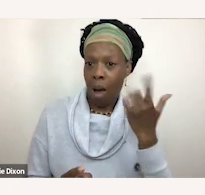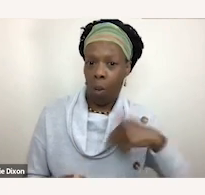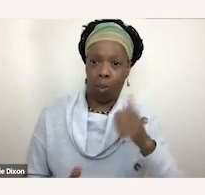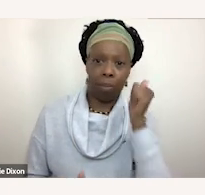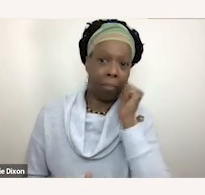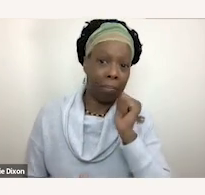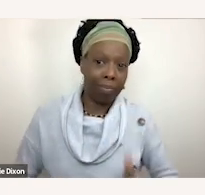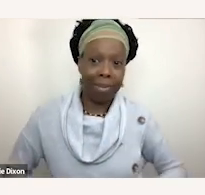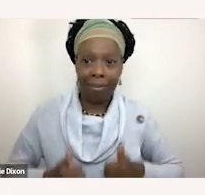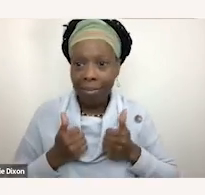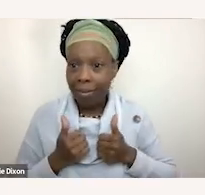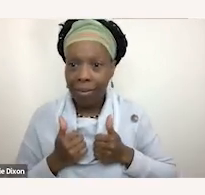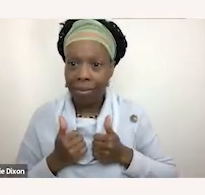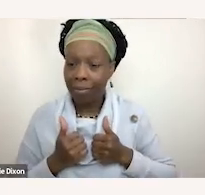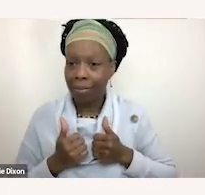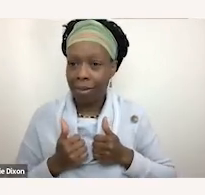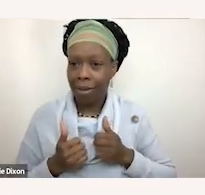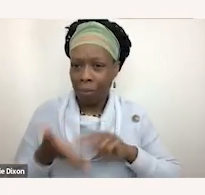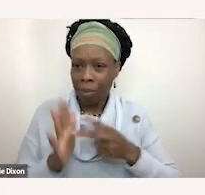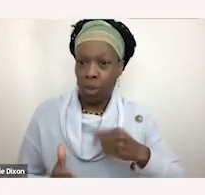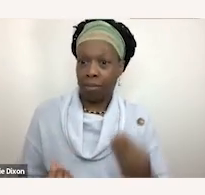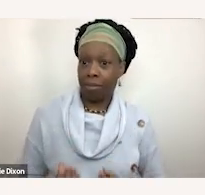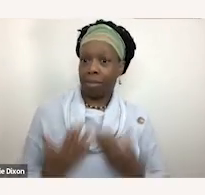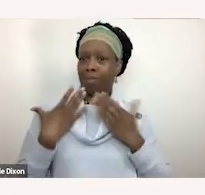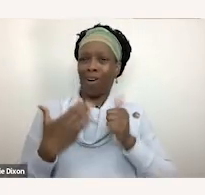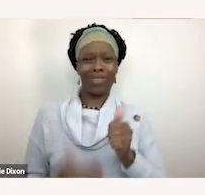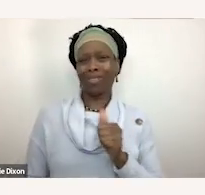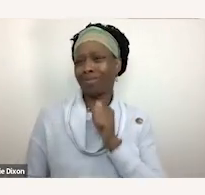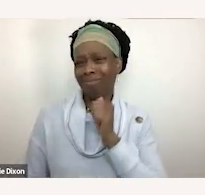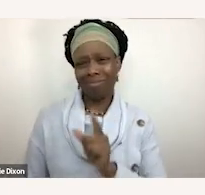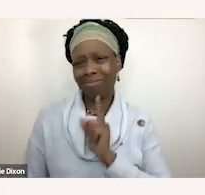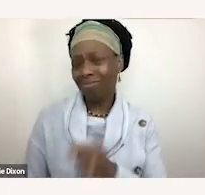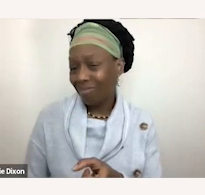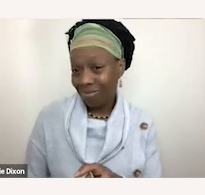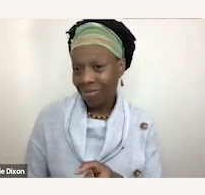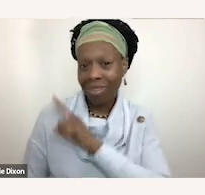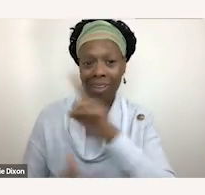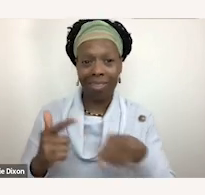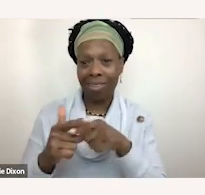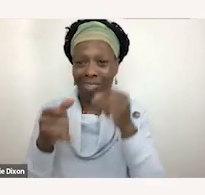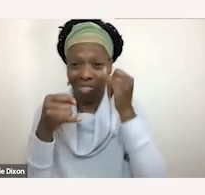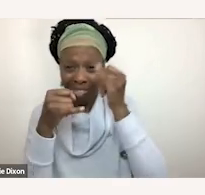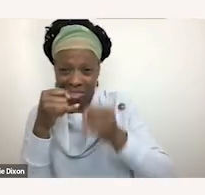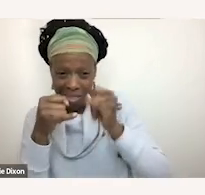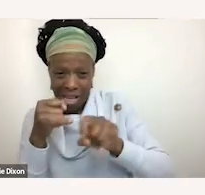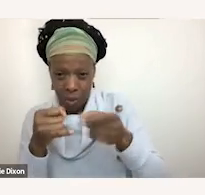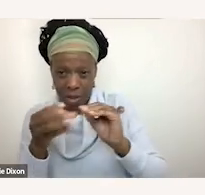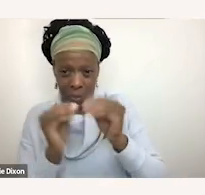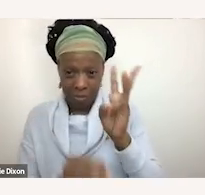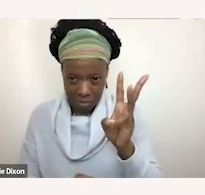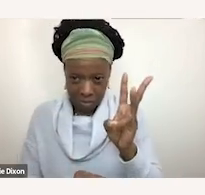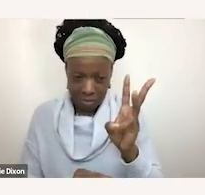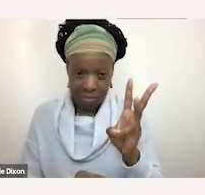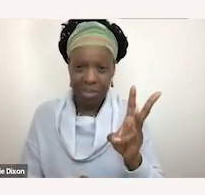Not hardly. And then the last disability trope that we kind of want to upend is the